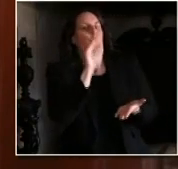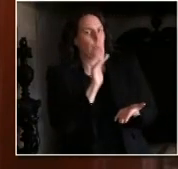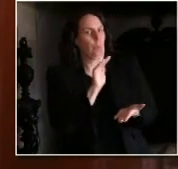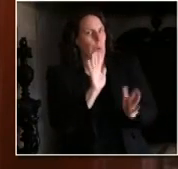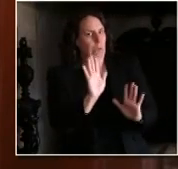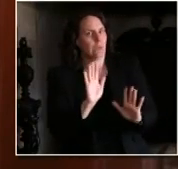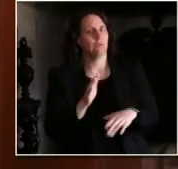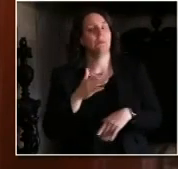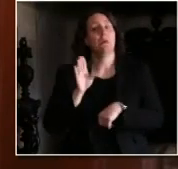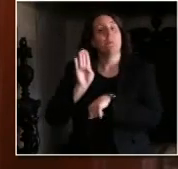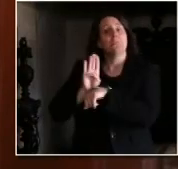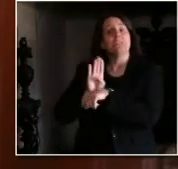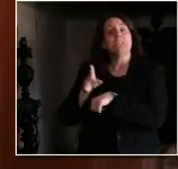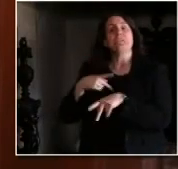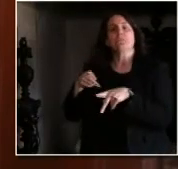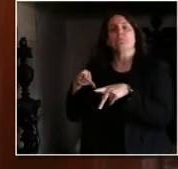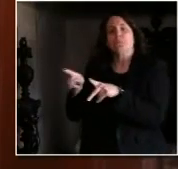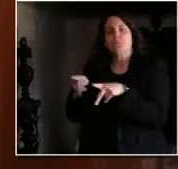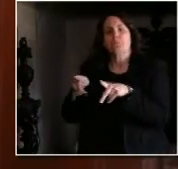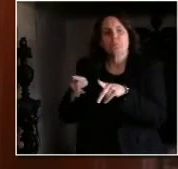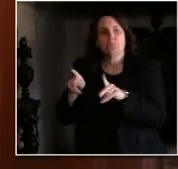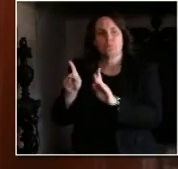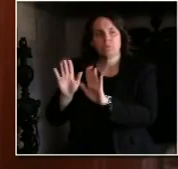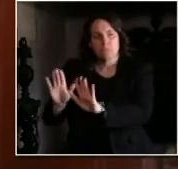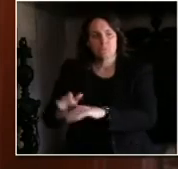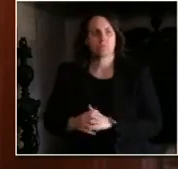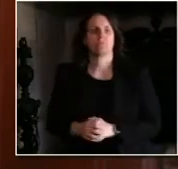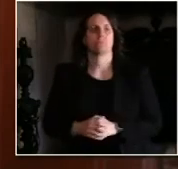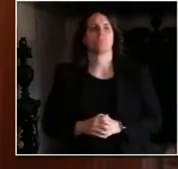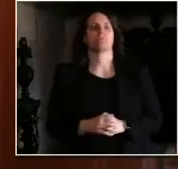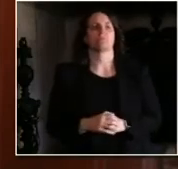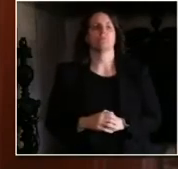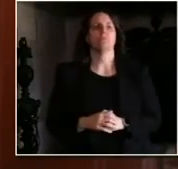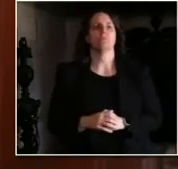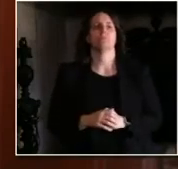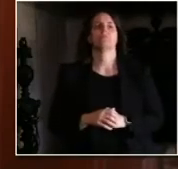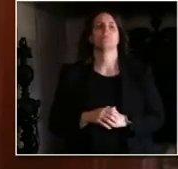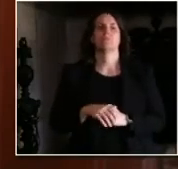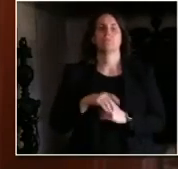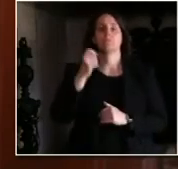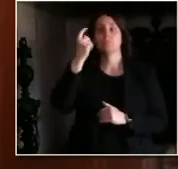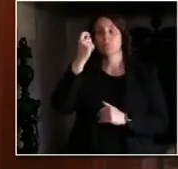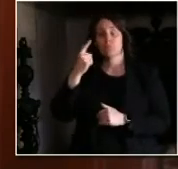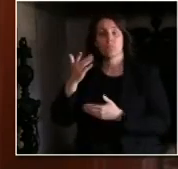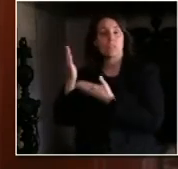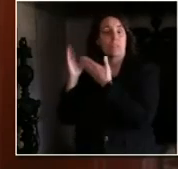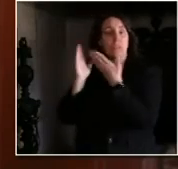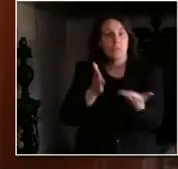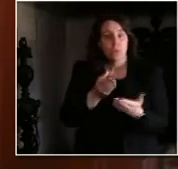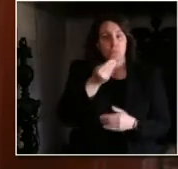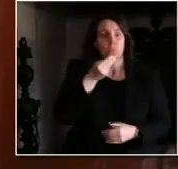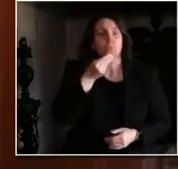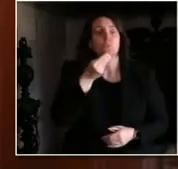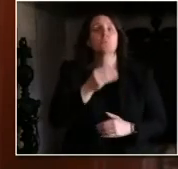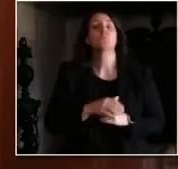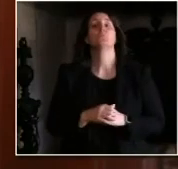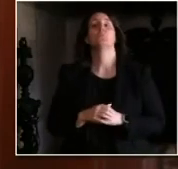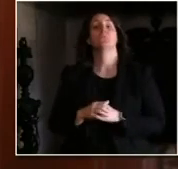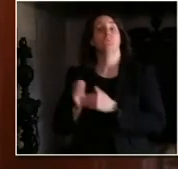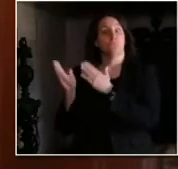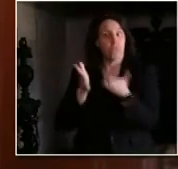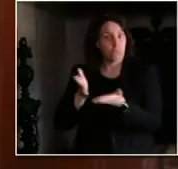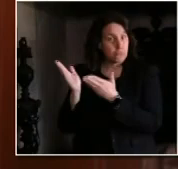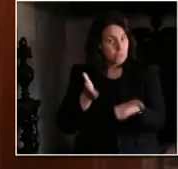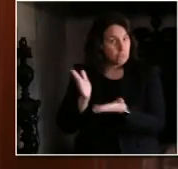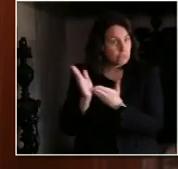including deliveries and curbside pickup, while keeping their workers and customers safe. We're making it safer to shop at